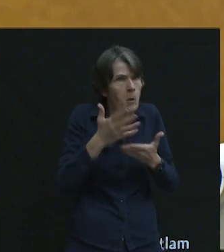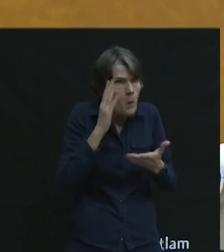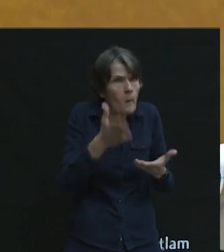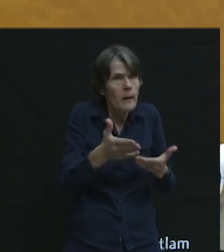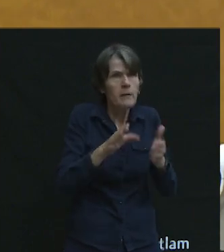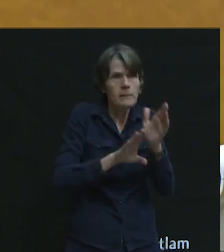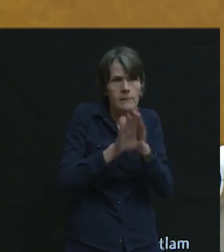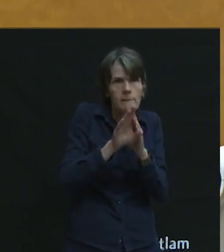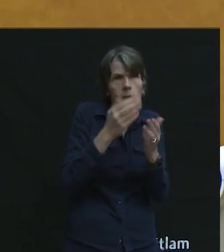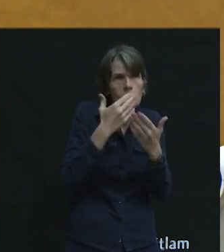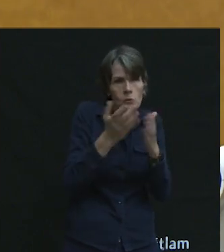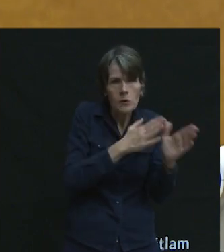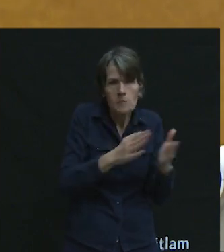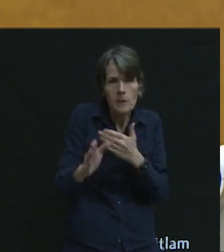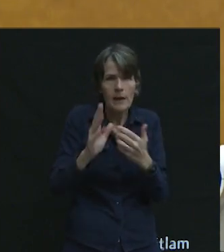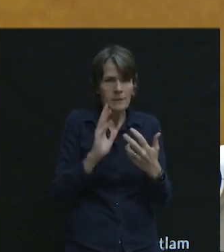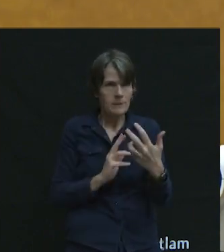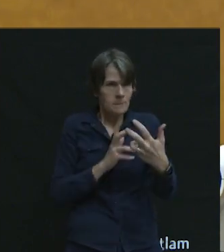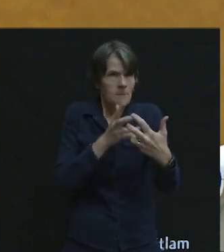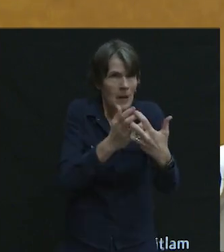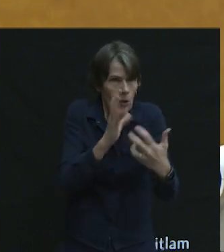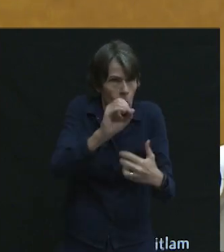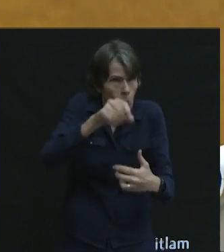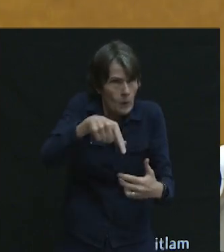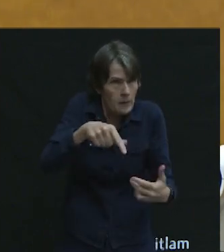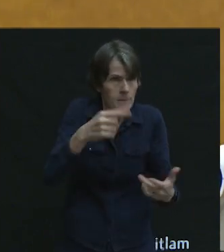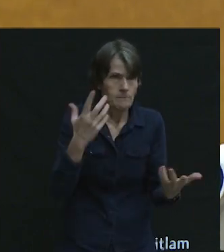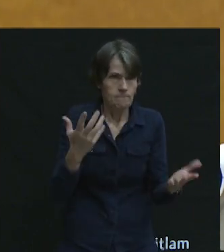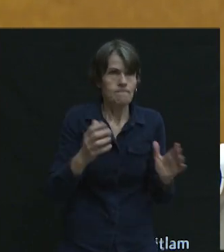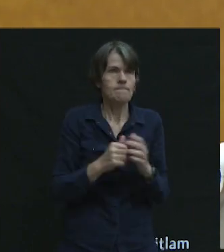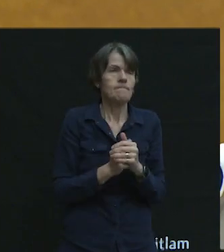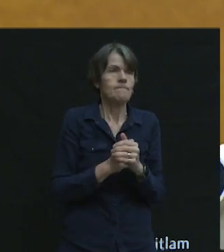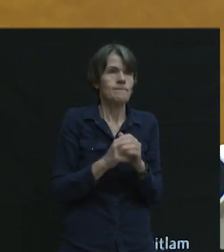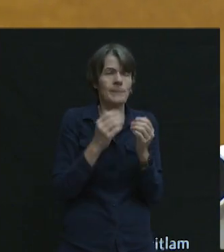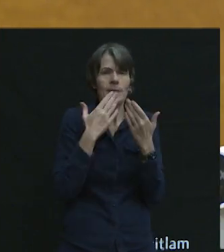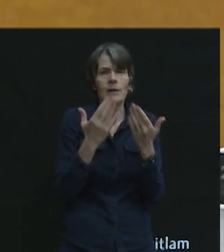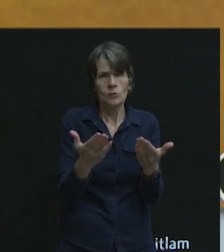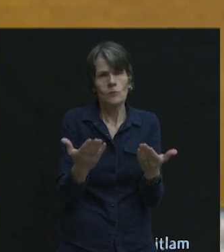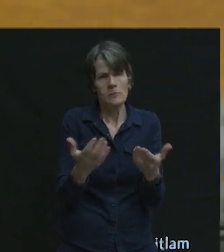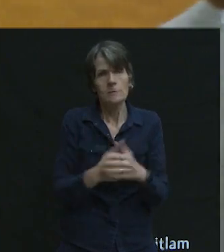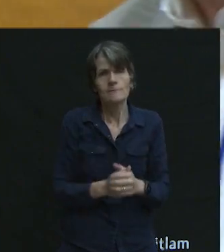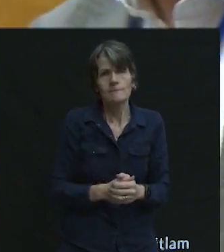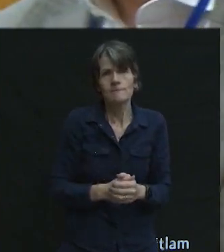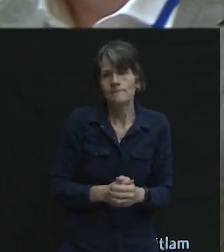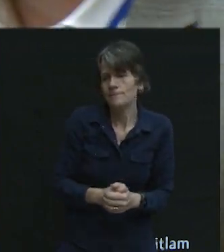create a plan that's actually tailored to Coquitlam to solve the issues here. So thank you so much.